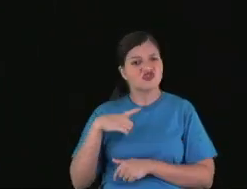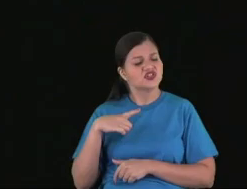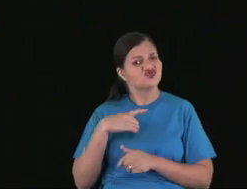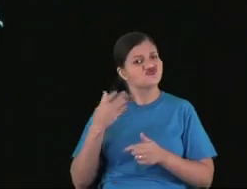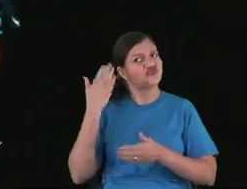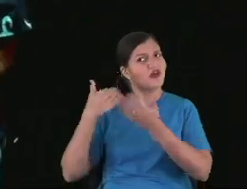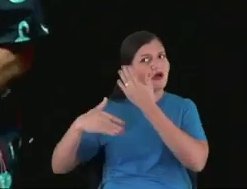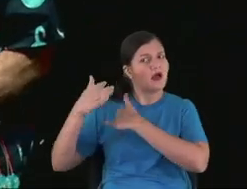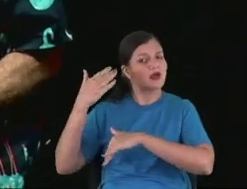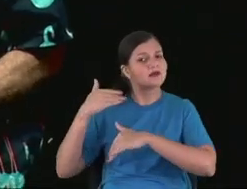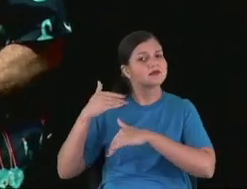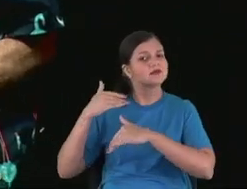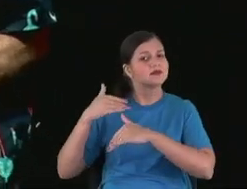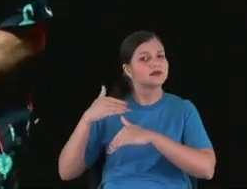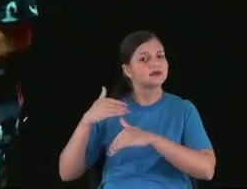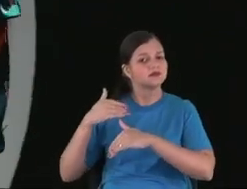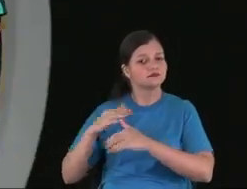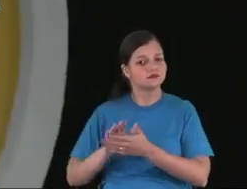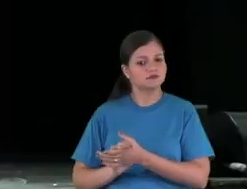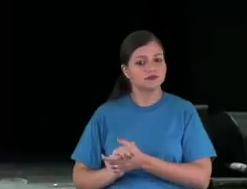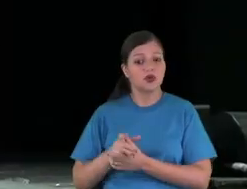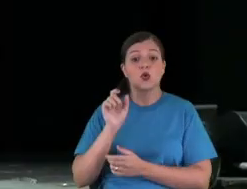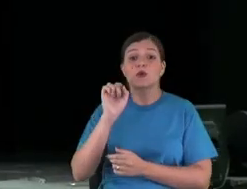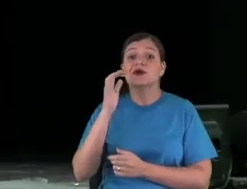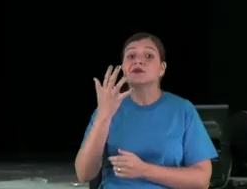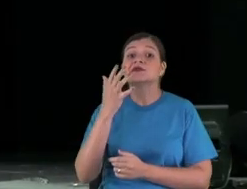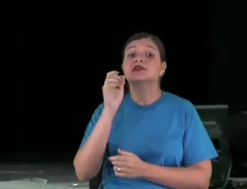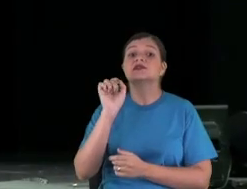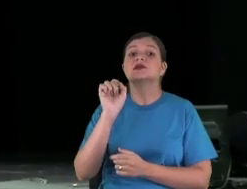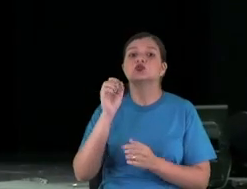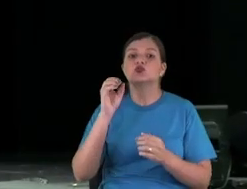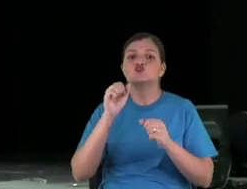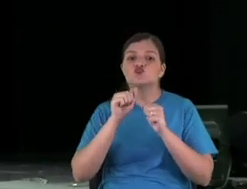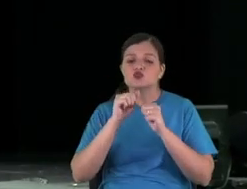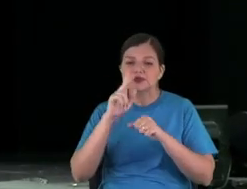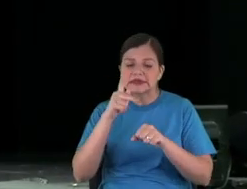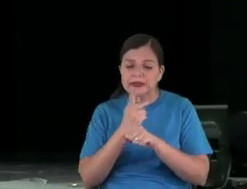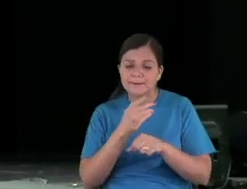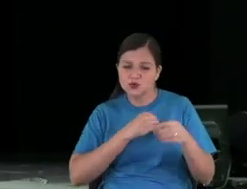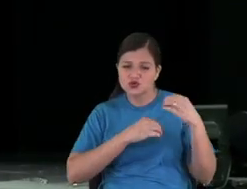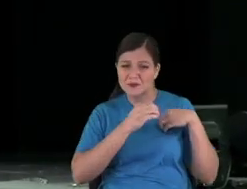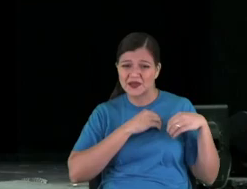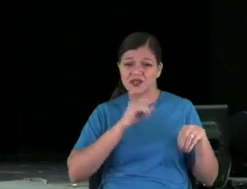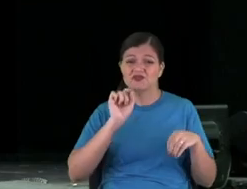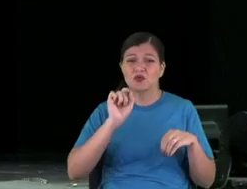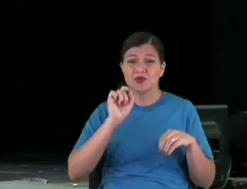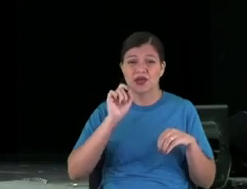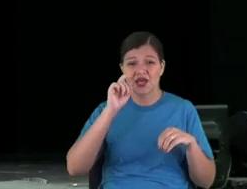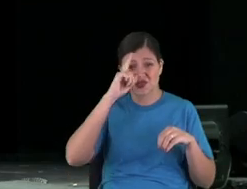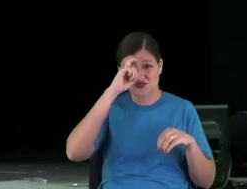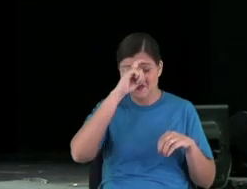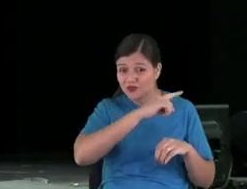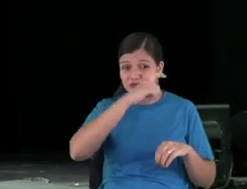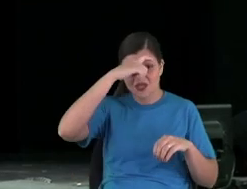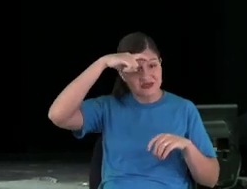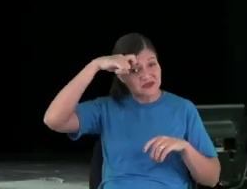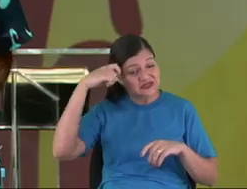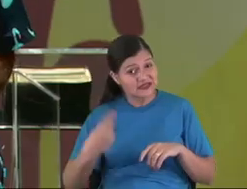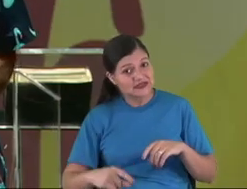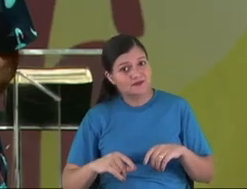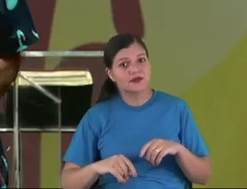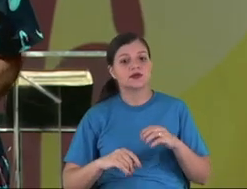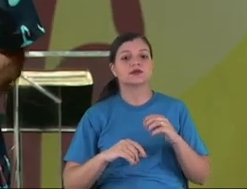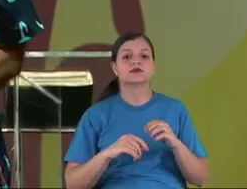This is the prayer. This comes before the sin. It comes with after sin, the swear,